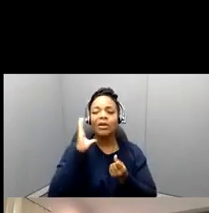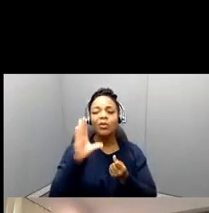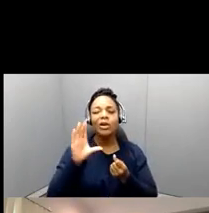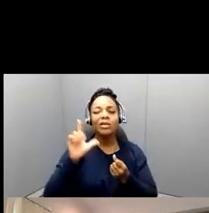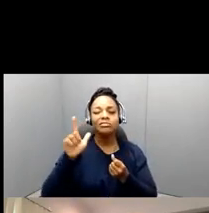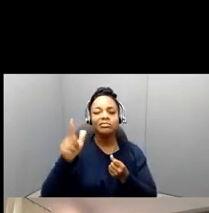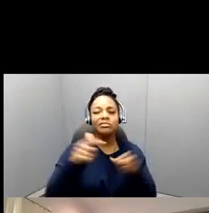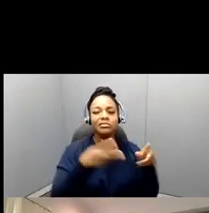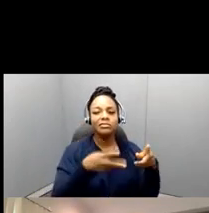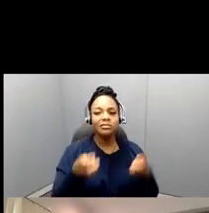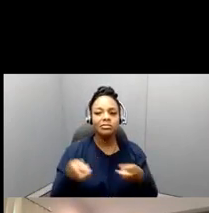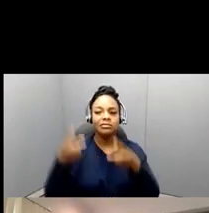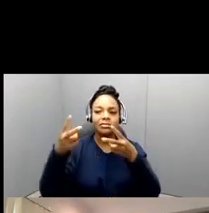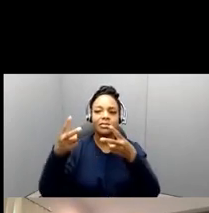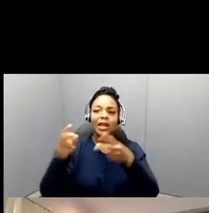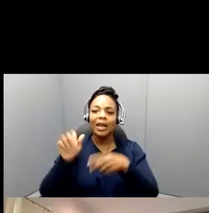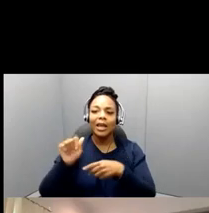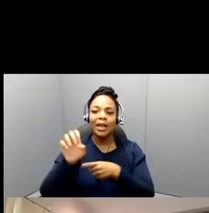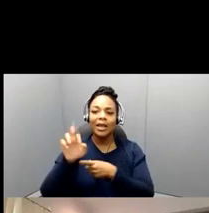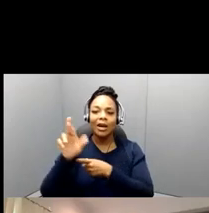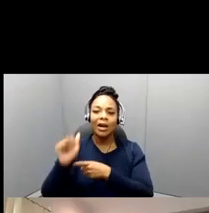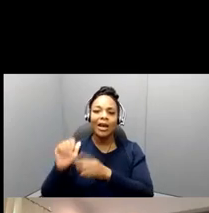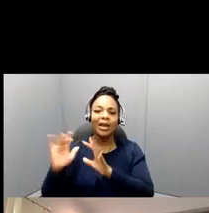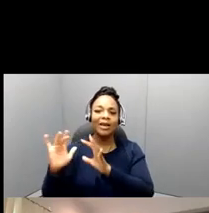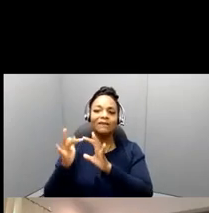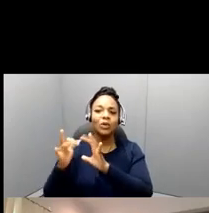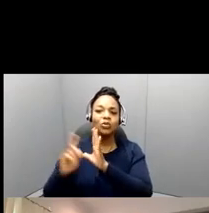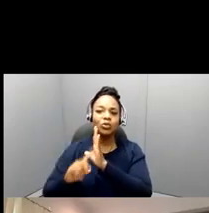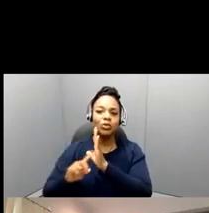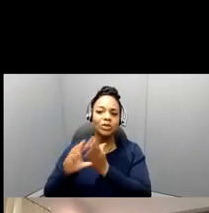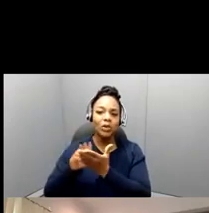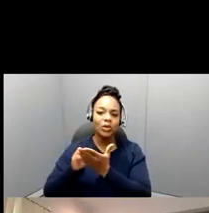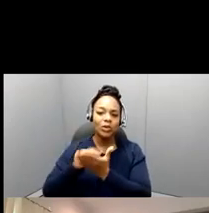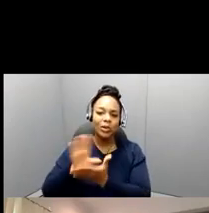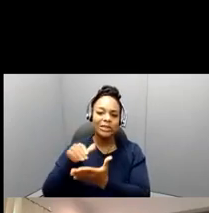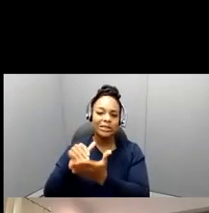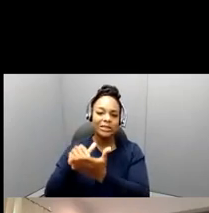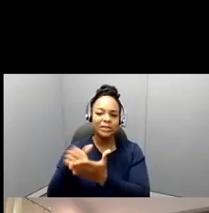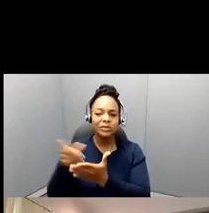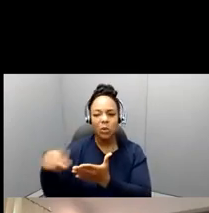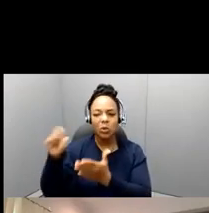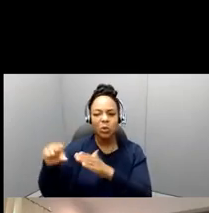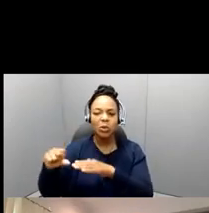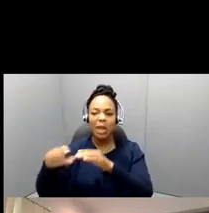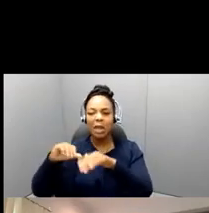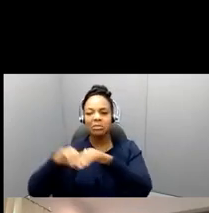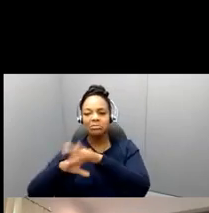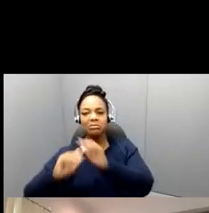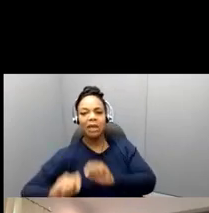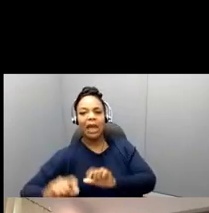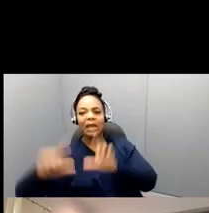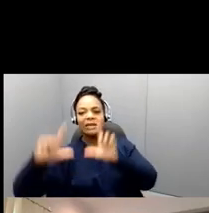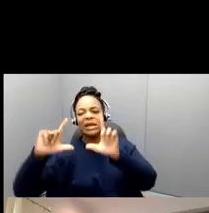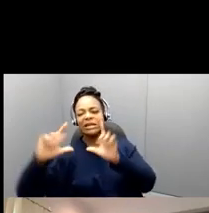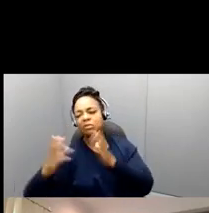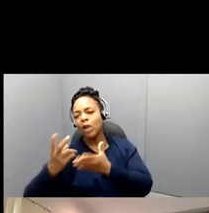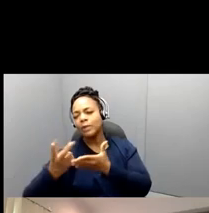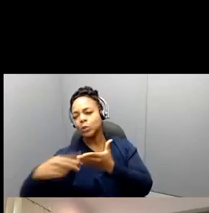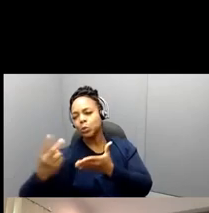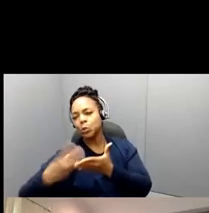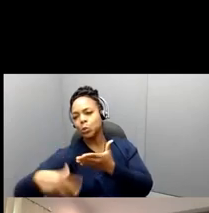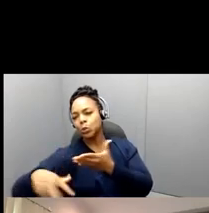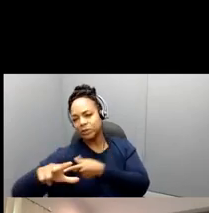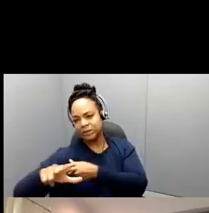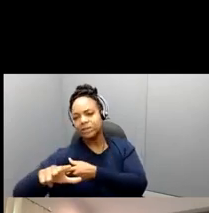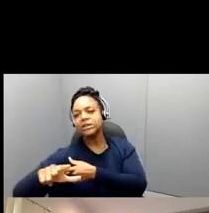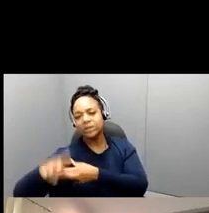Learning Center, that you'll be able to access this, and then within the next couple of weeks or so that you'll have this, it'll be there once again if you need to